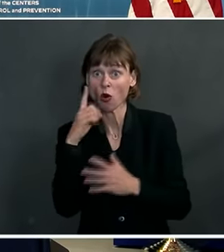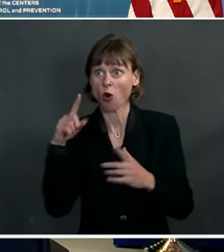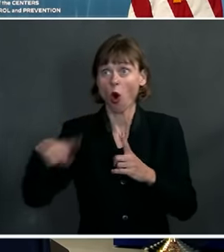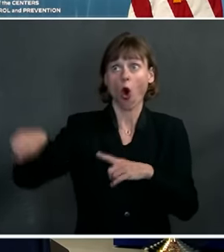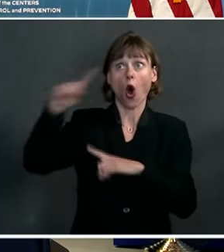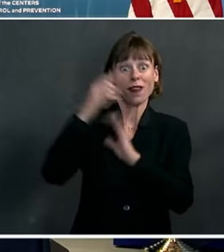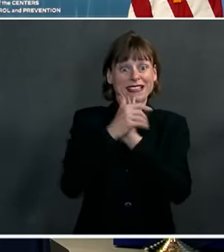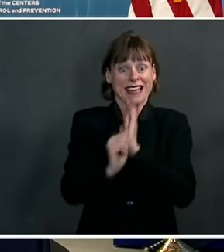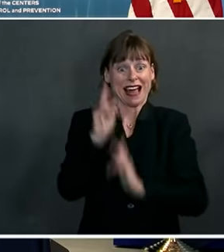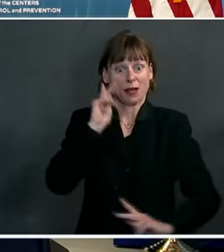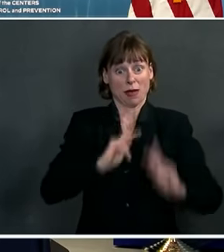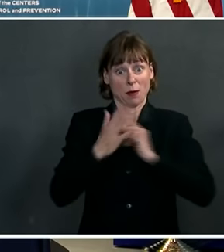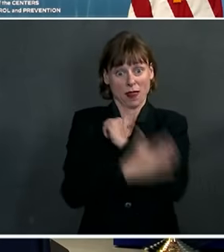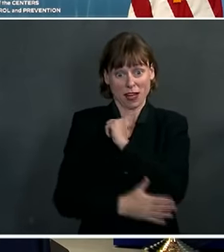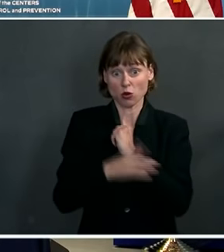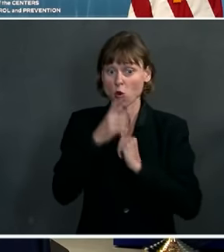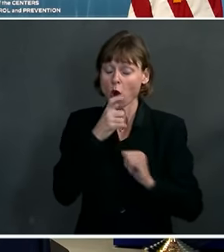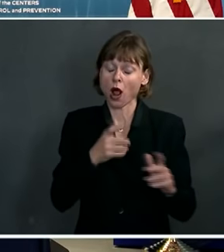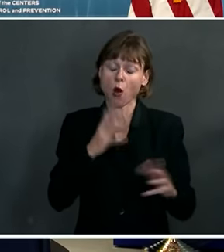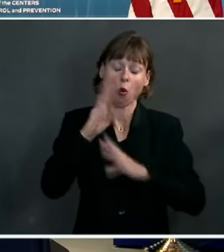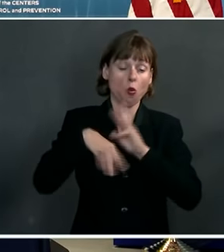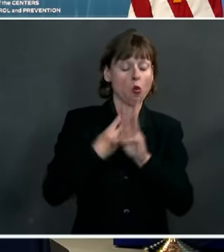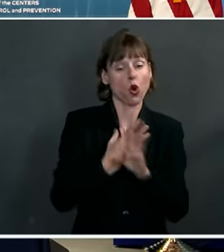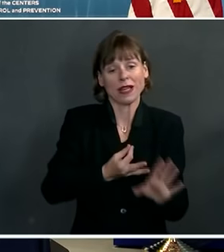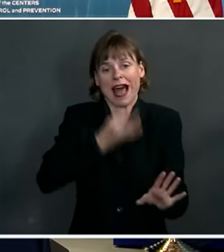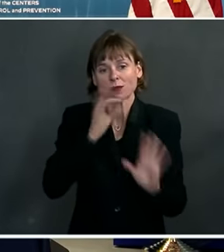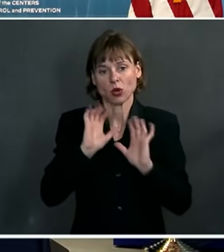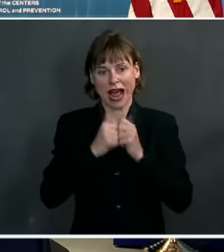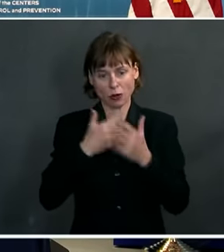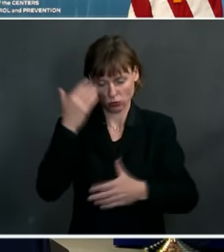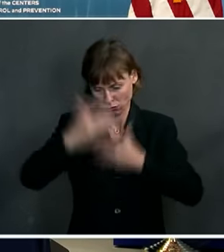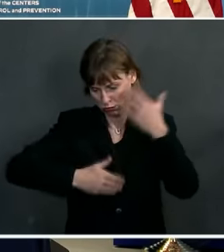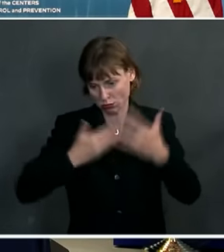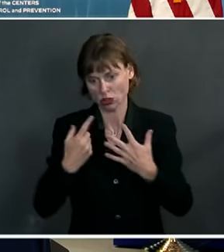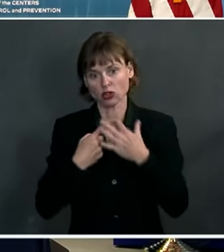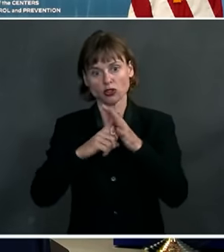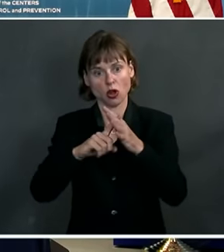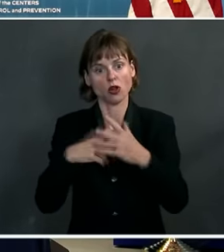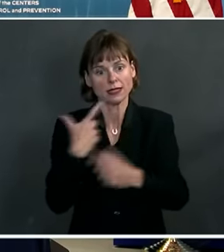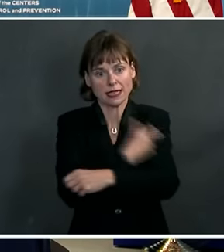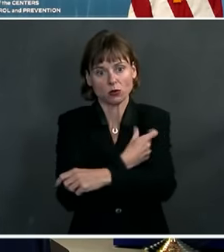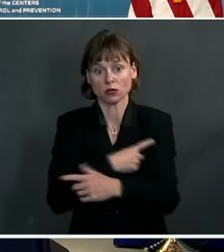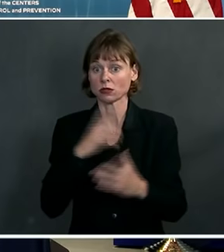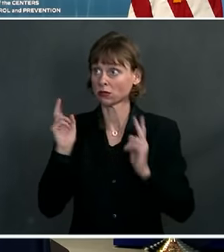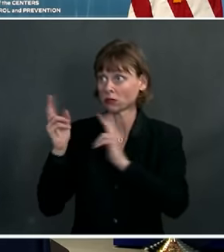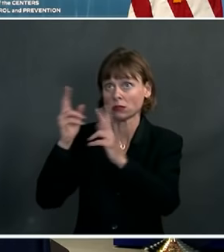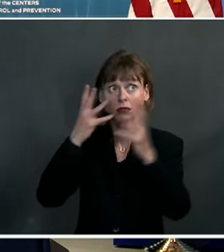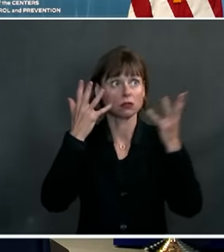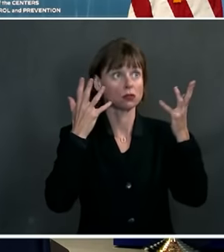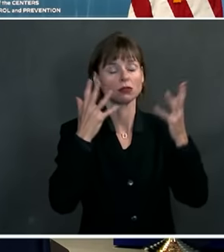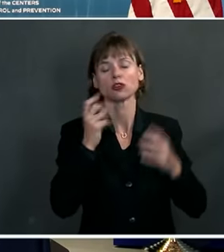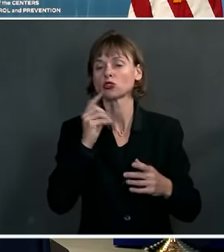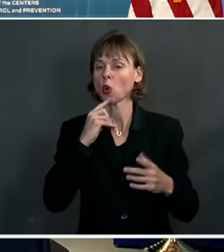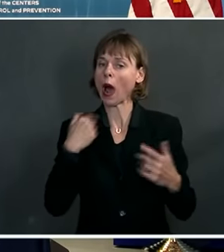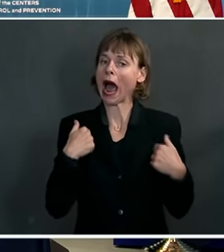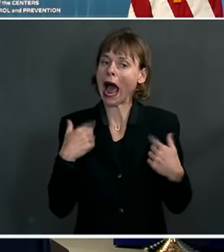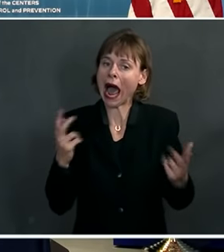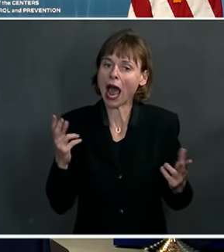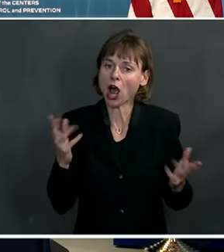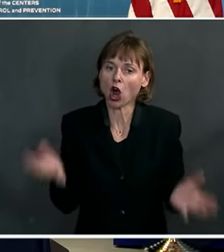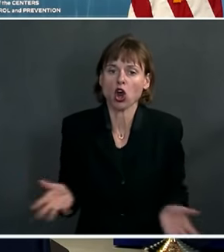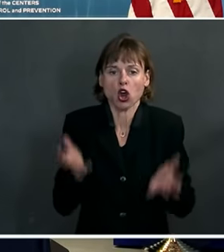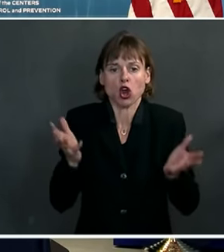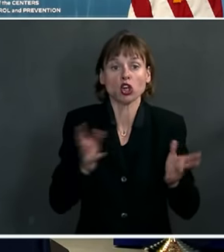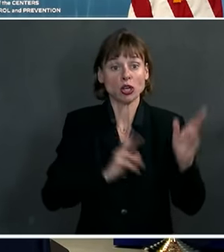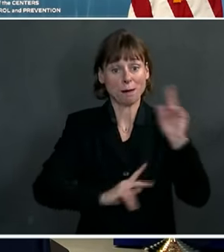experts at sequencing, to get on this as quickly as possible. So I couldn't urge people and the Congress